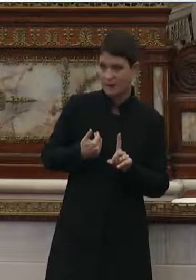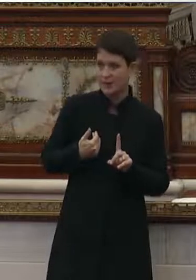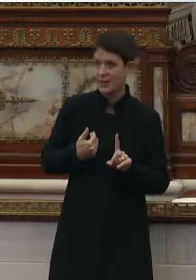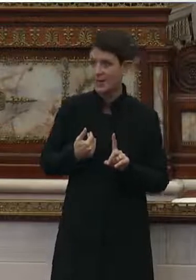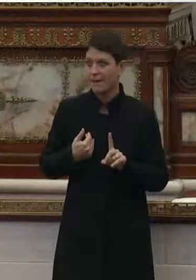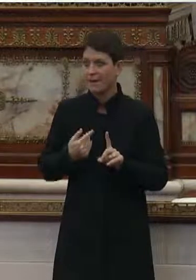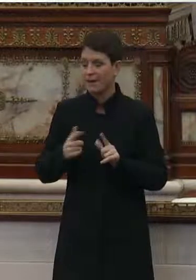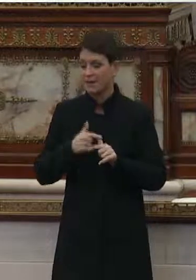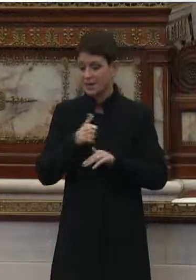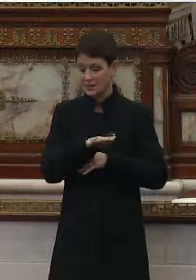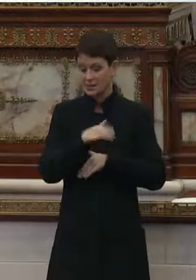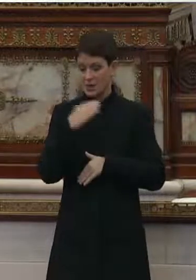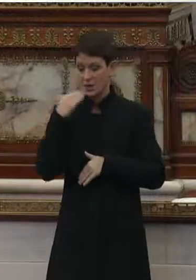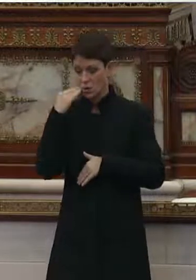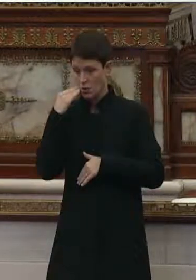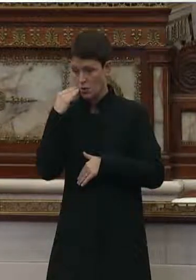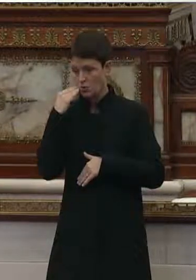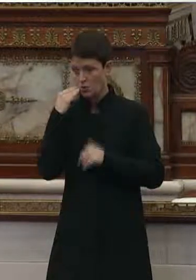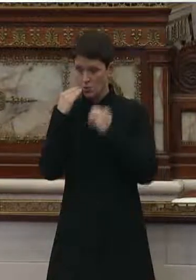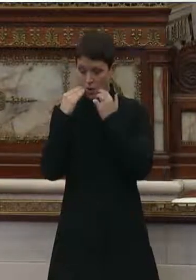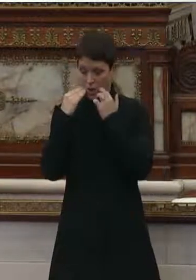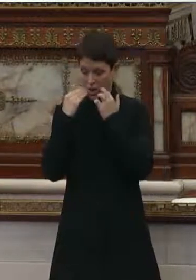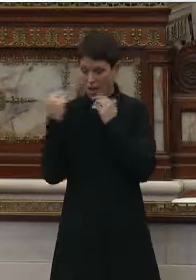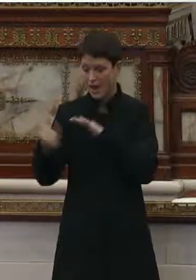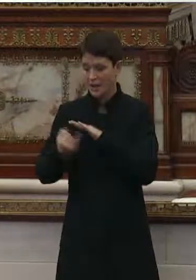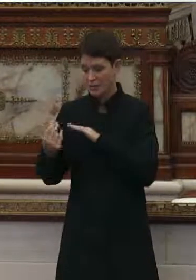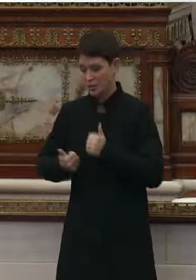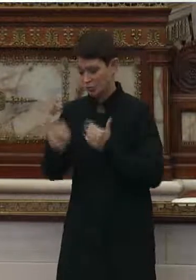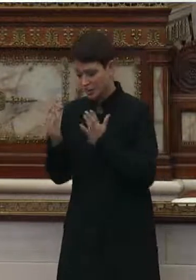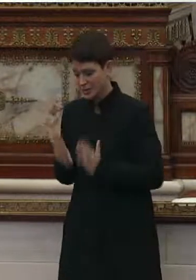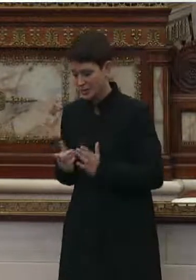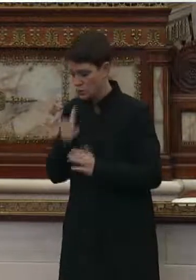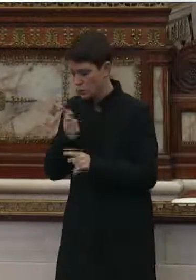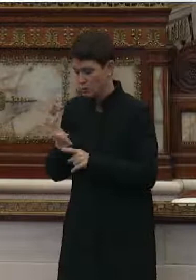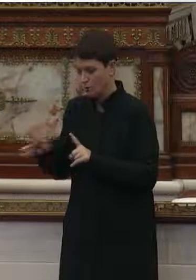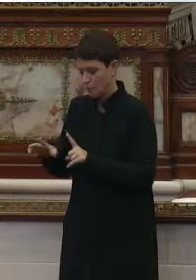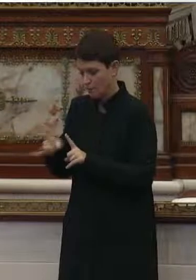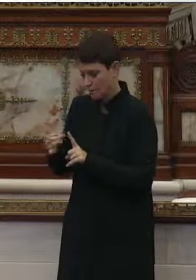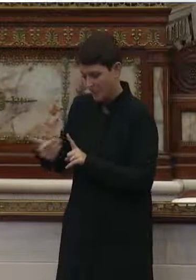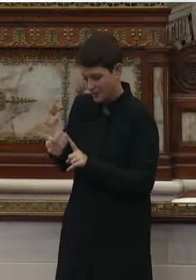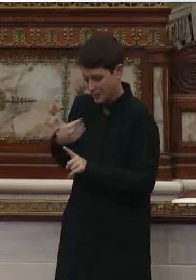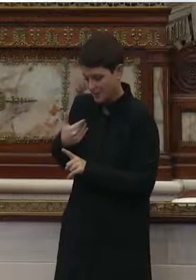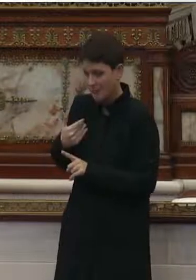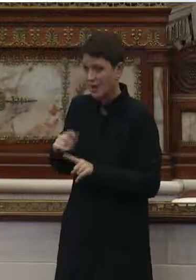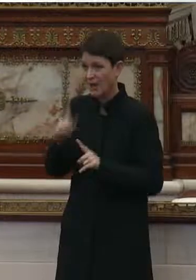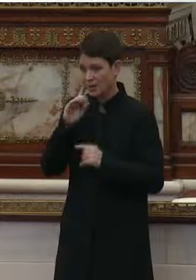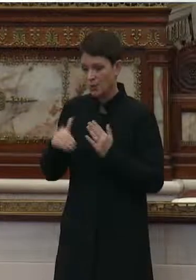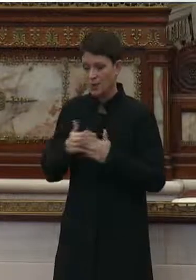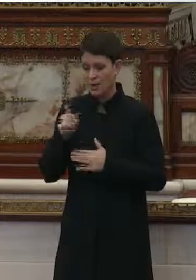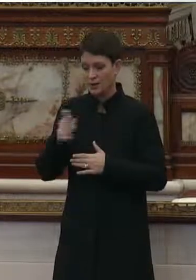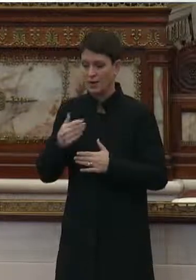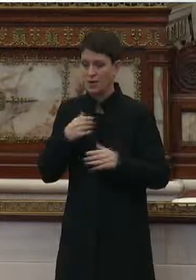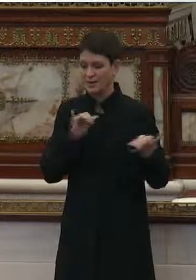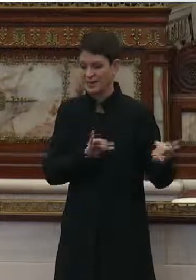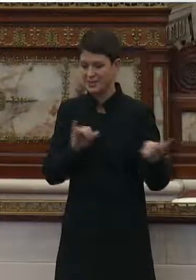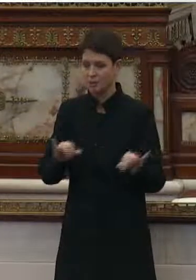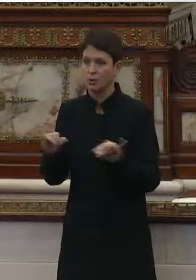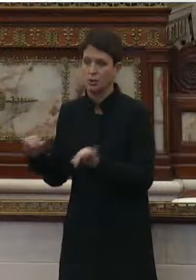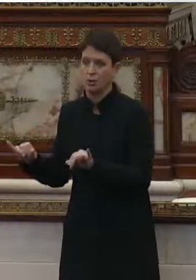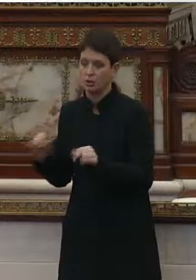we can send staff who are sick home, we can isolate residents who are positive. And I think we all need to have a similar